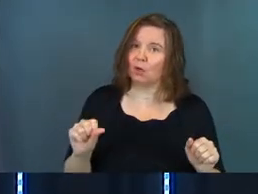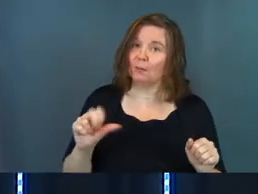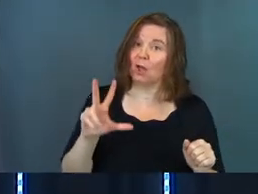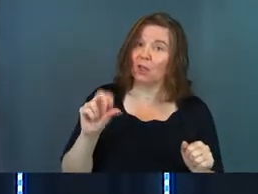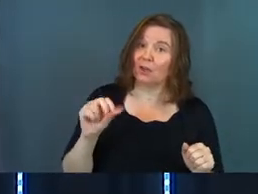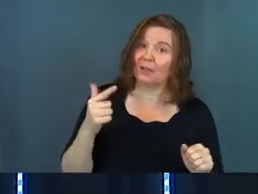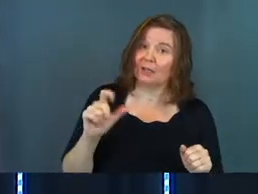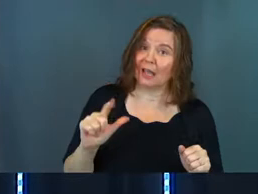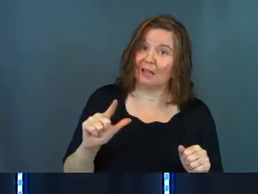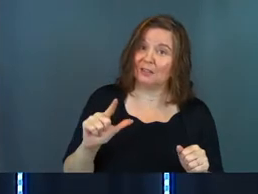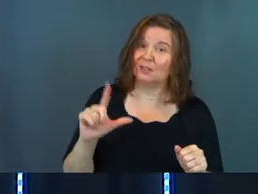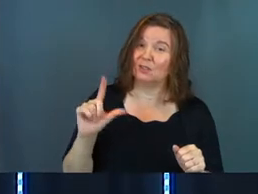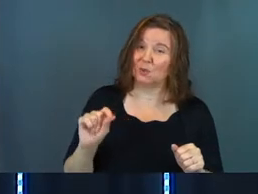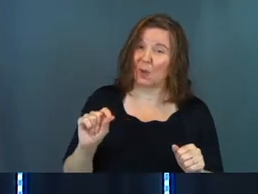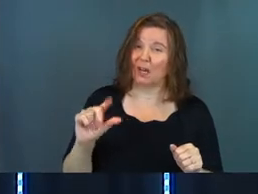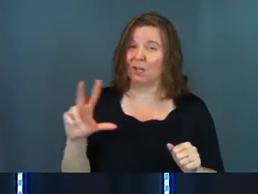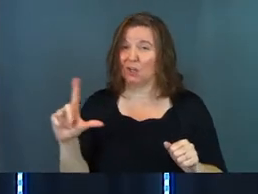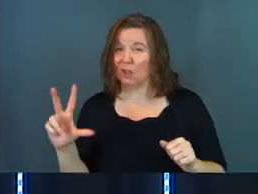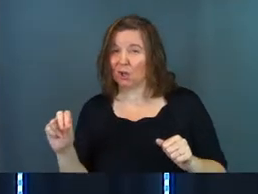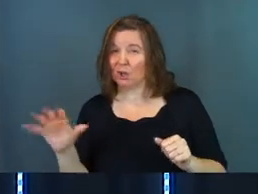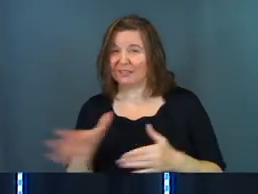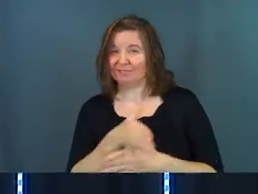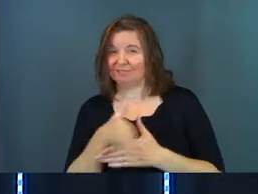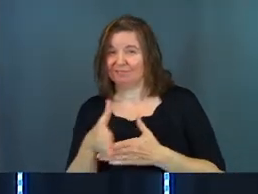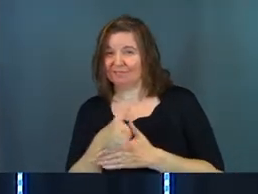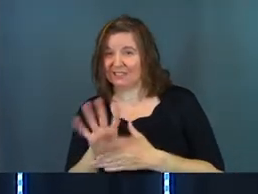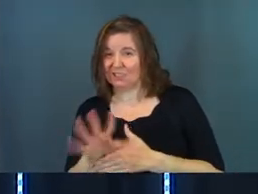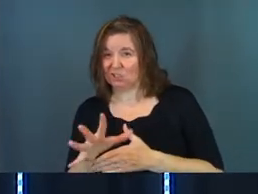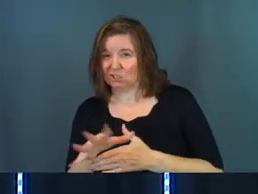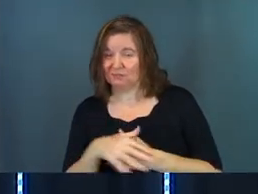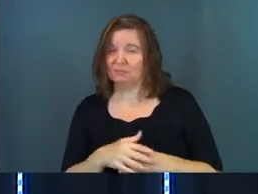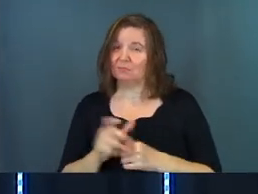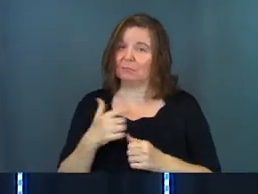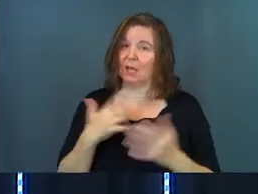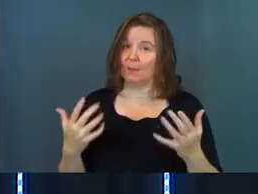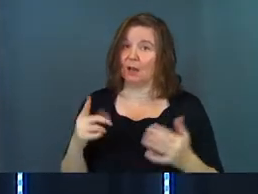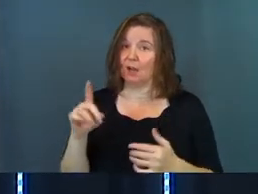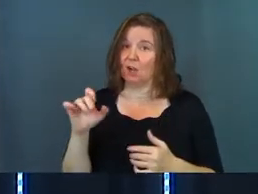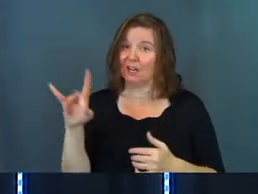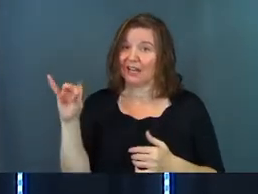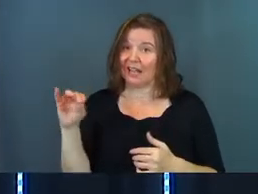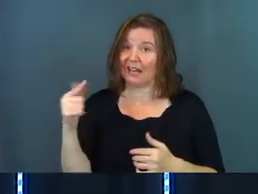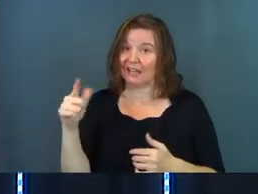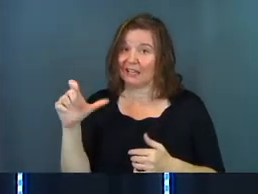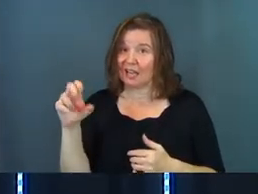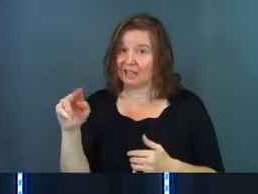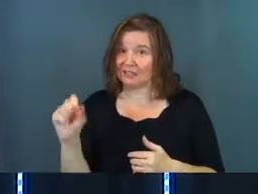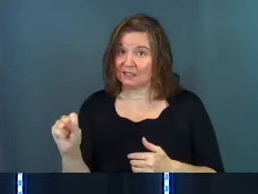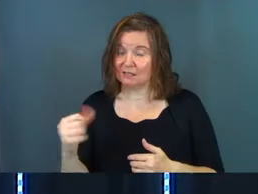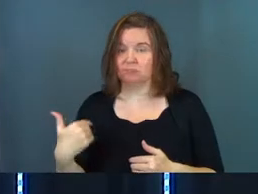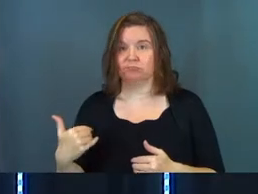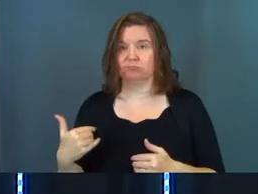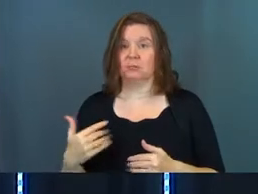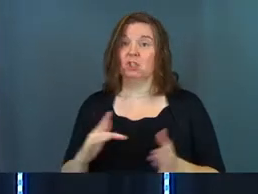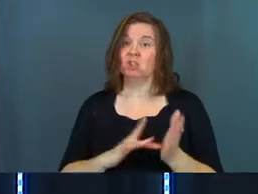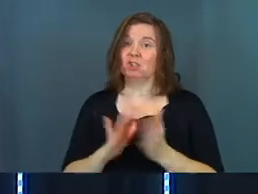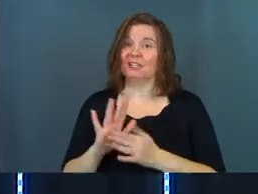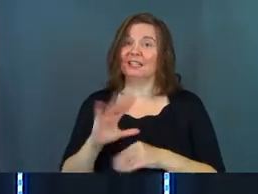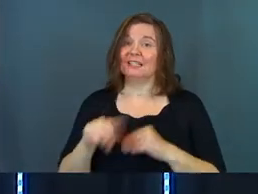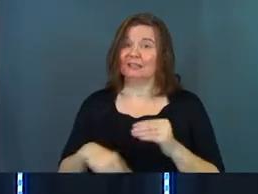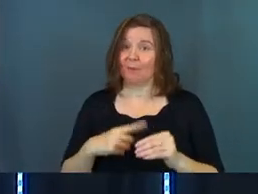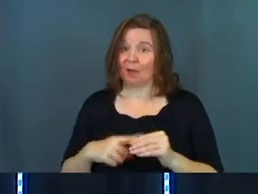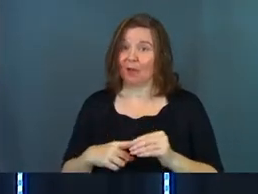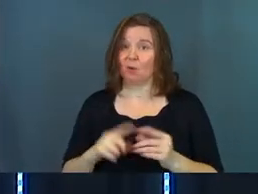been 30 gallons. 20 to 30-ish. Could have been as much as 180 gallons. Jesus is